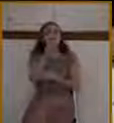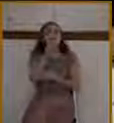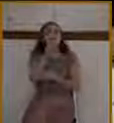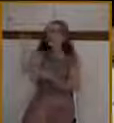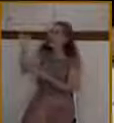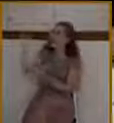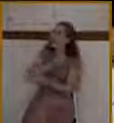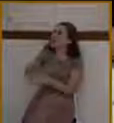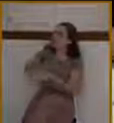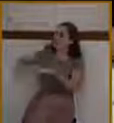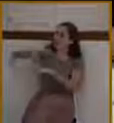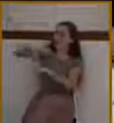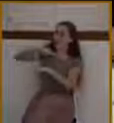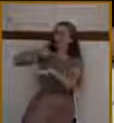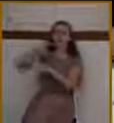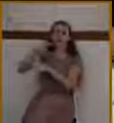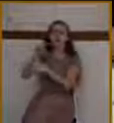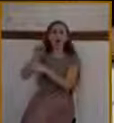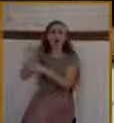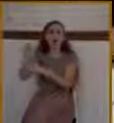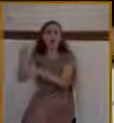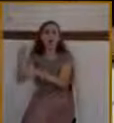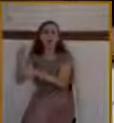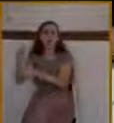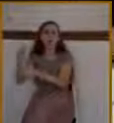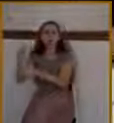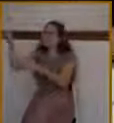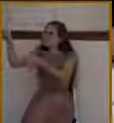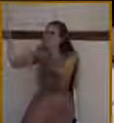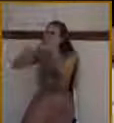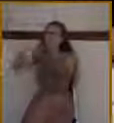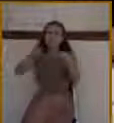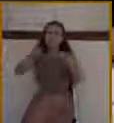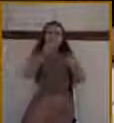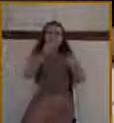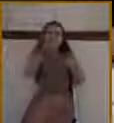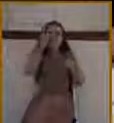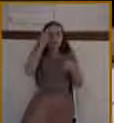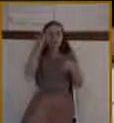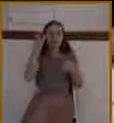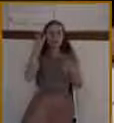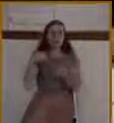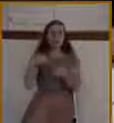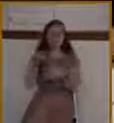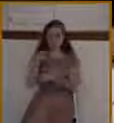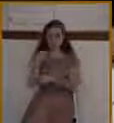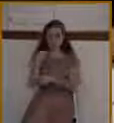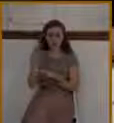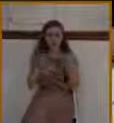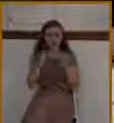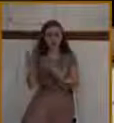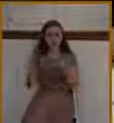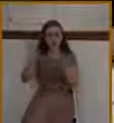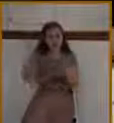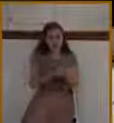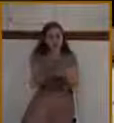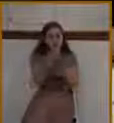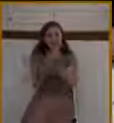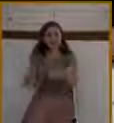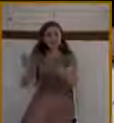king of glory. They were actually quoting that and singing that psalm in the temple on that day.